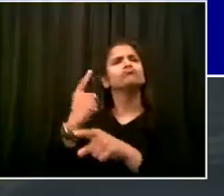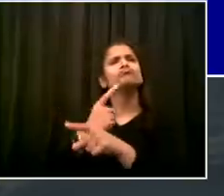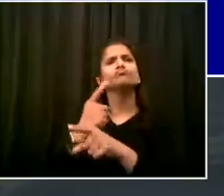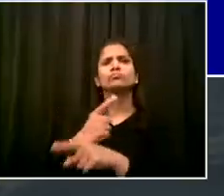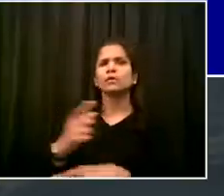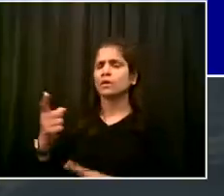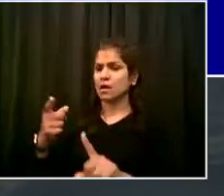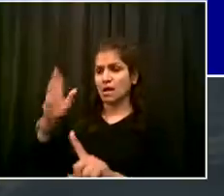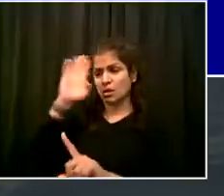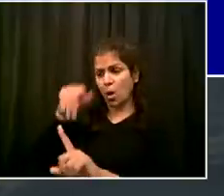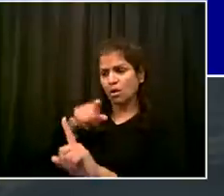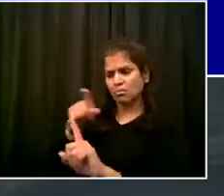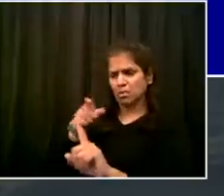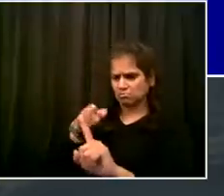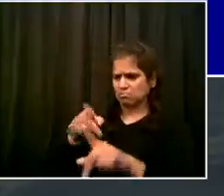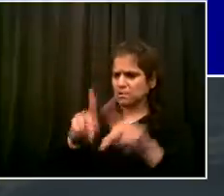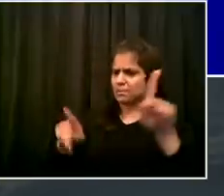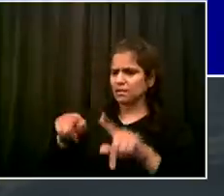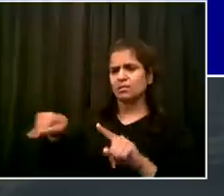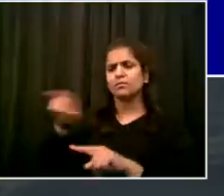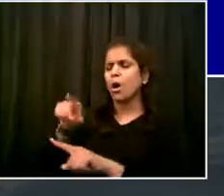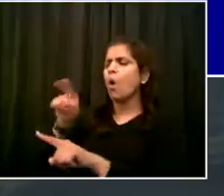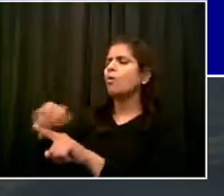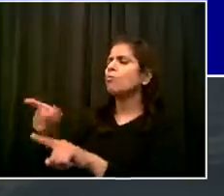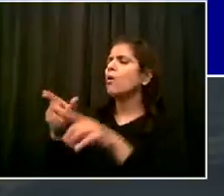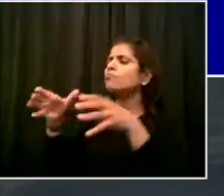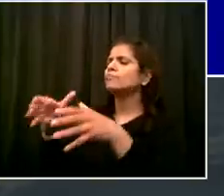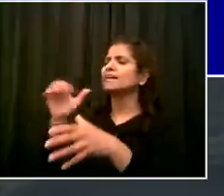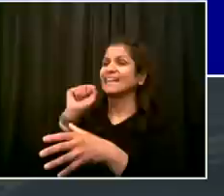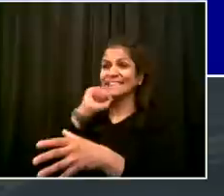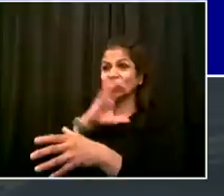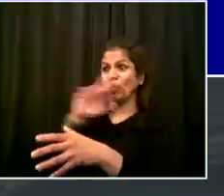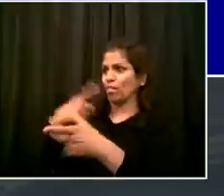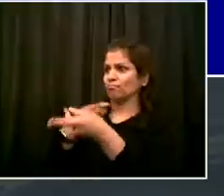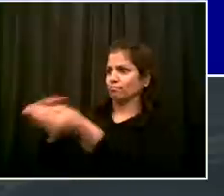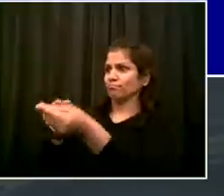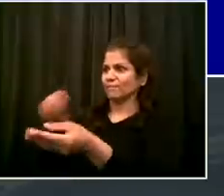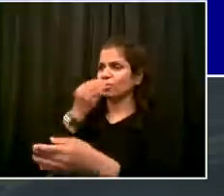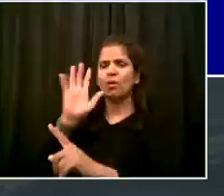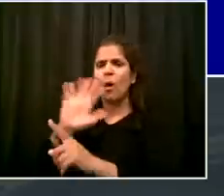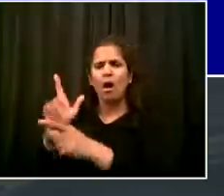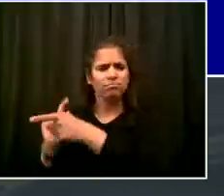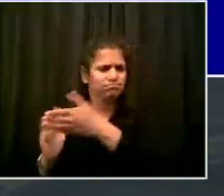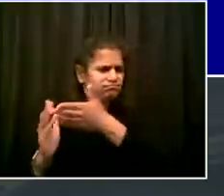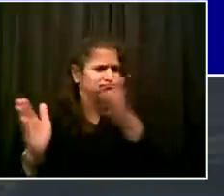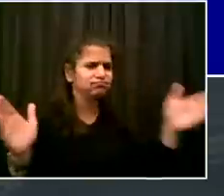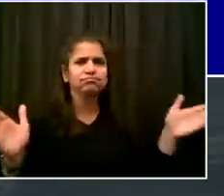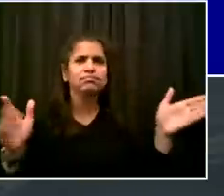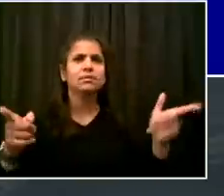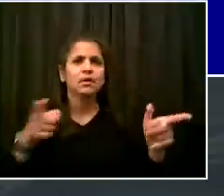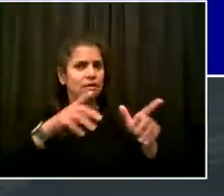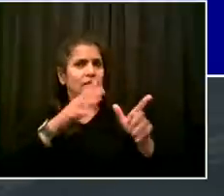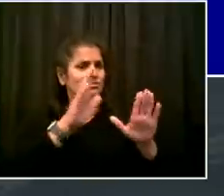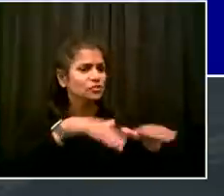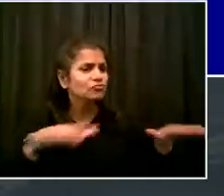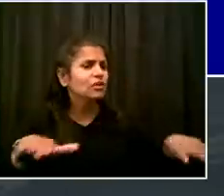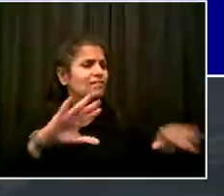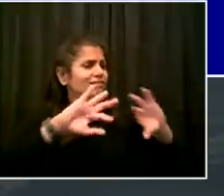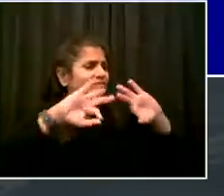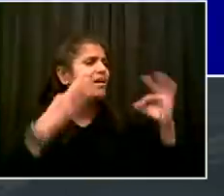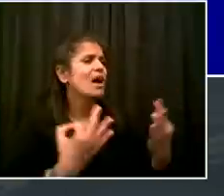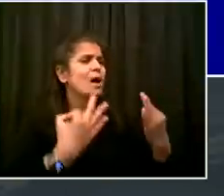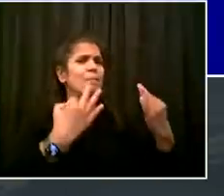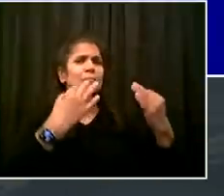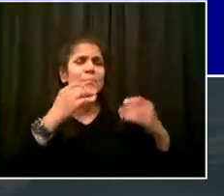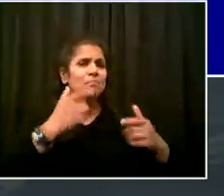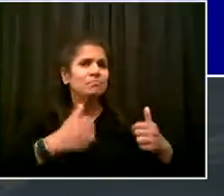parents. Number one thought in the morning, last thought at night is how they protect their kids. Think about the pain they feel